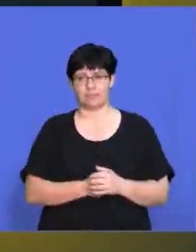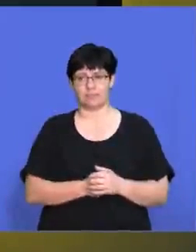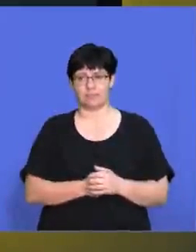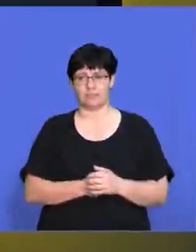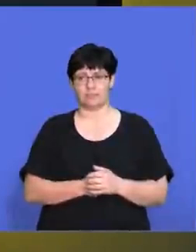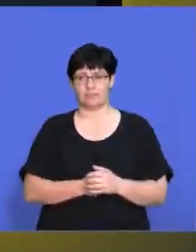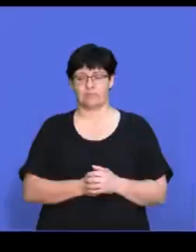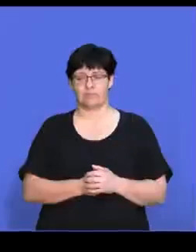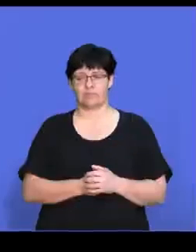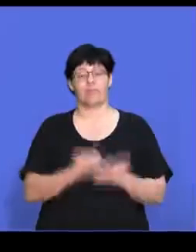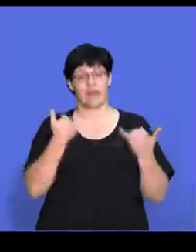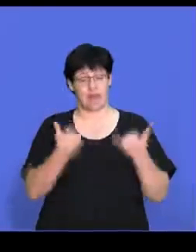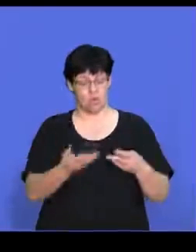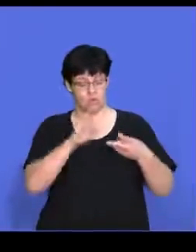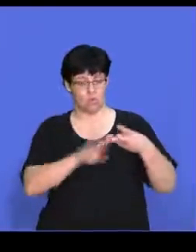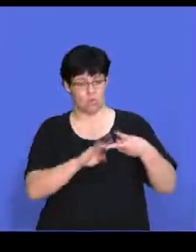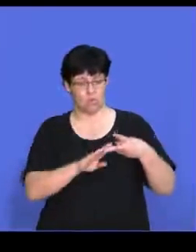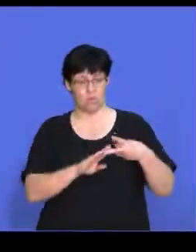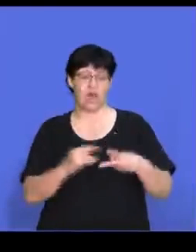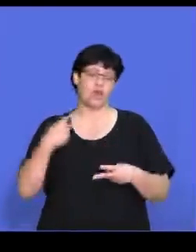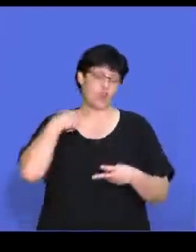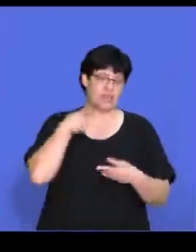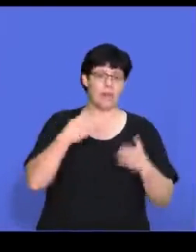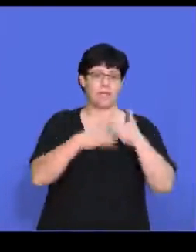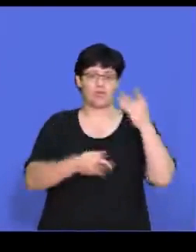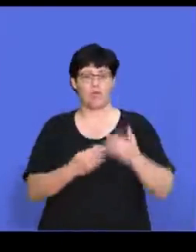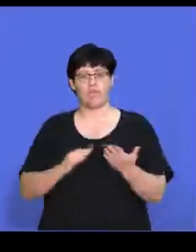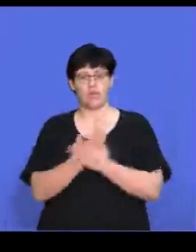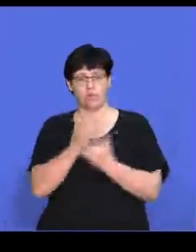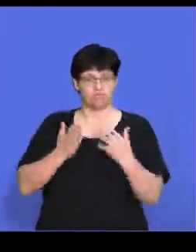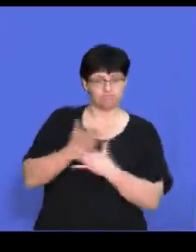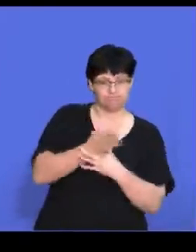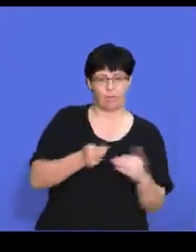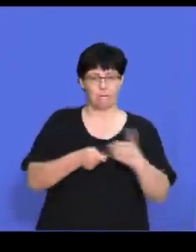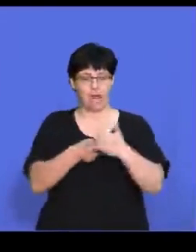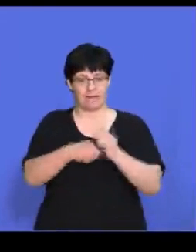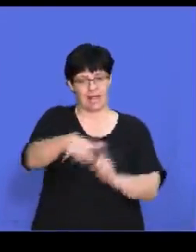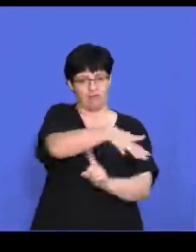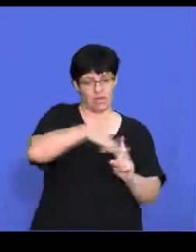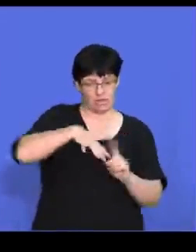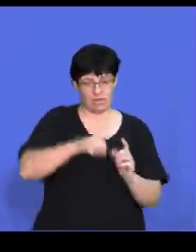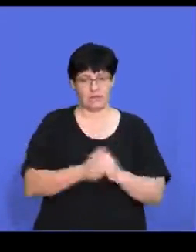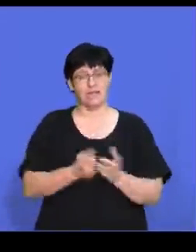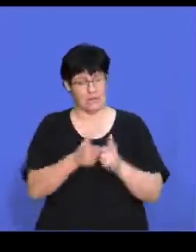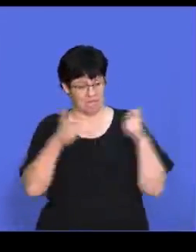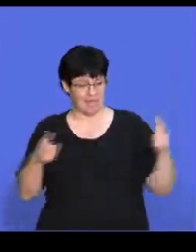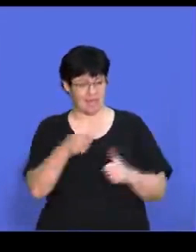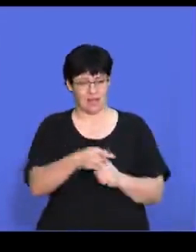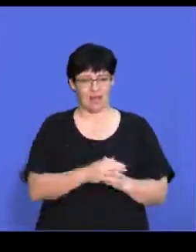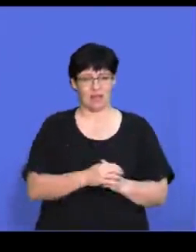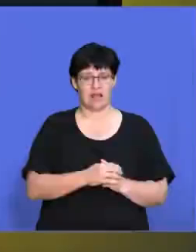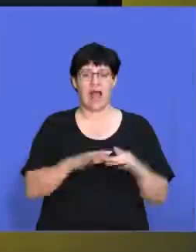All right, then we're going look at the threats or barriers of new entrants to the market. That's, that's quite big there. How